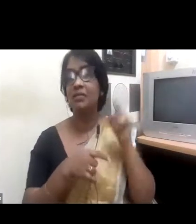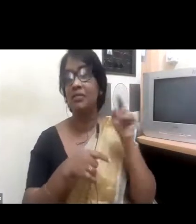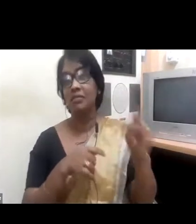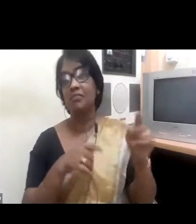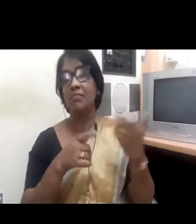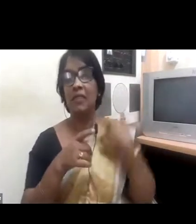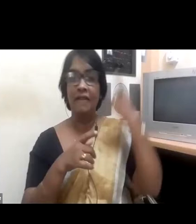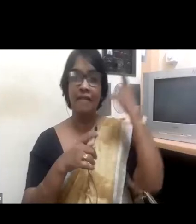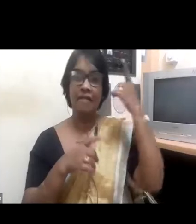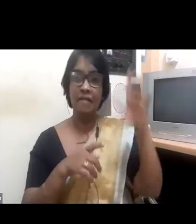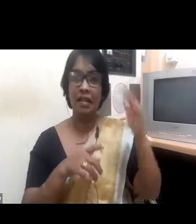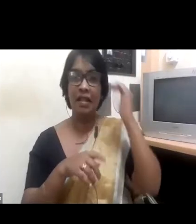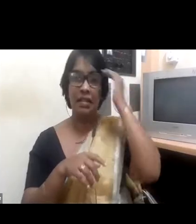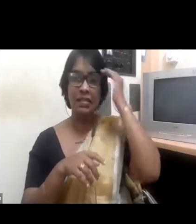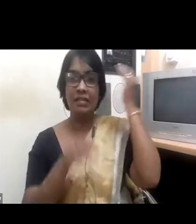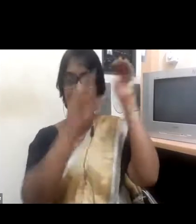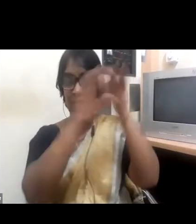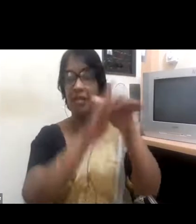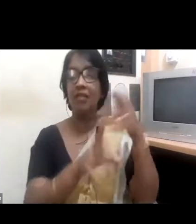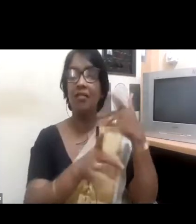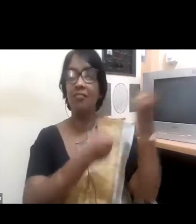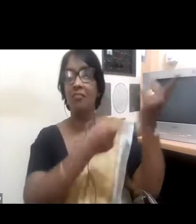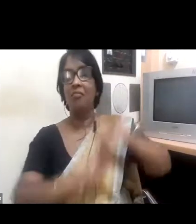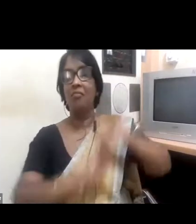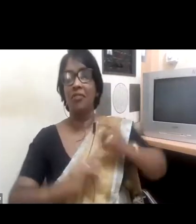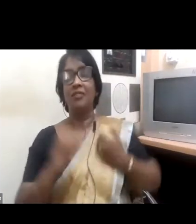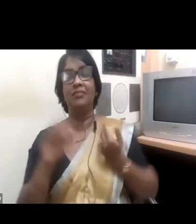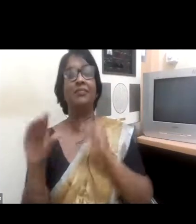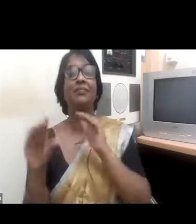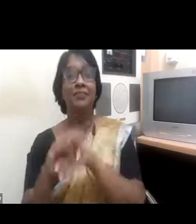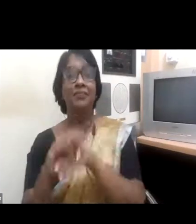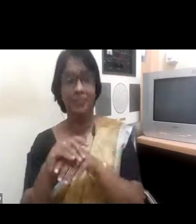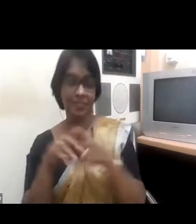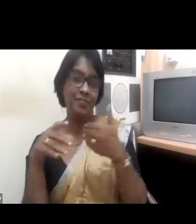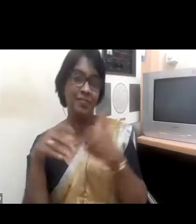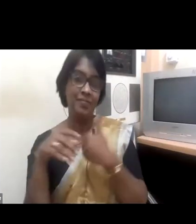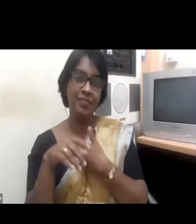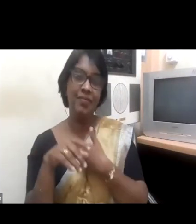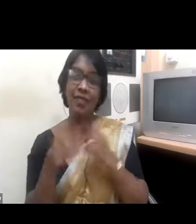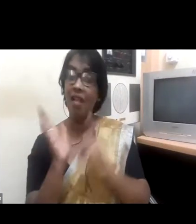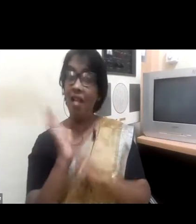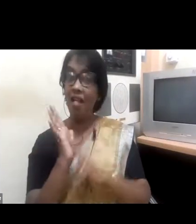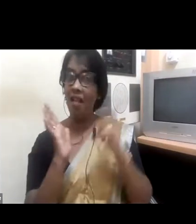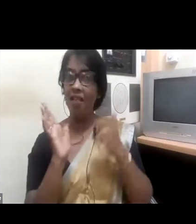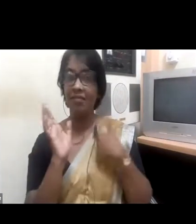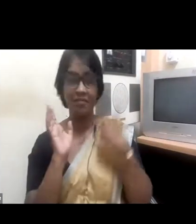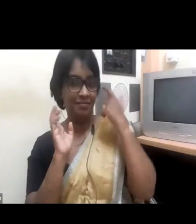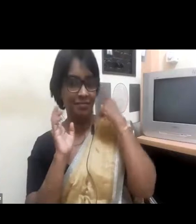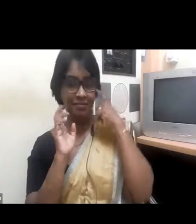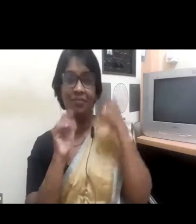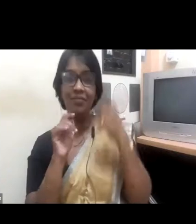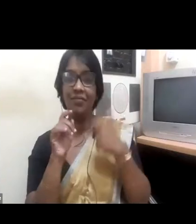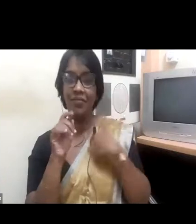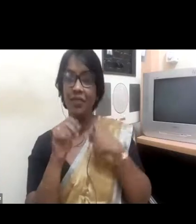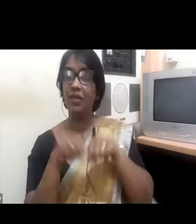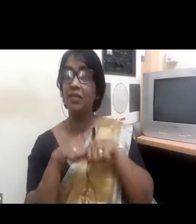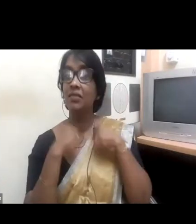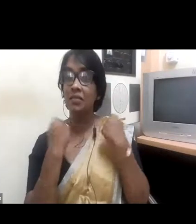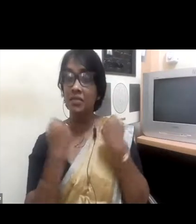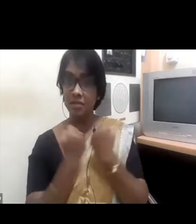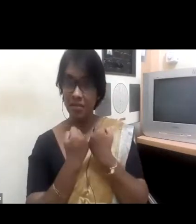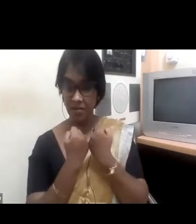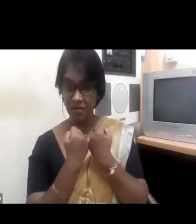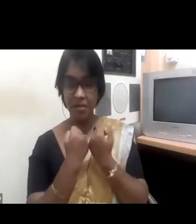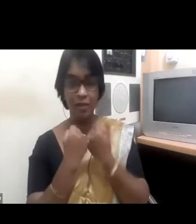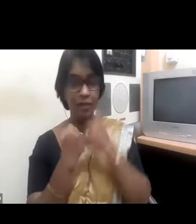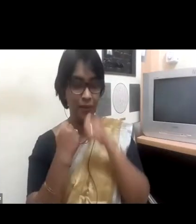participating and I consider it a privilege. You know, our company, as you asked, Denali, the culture of our